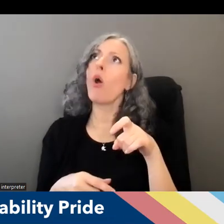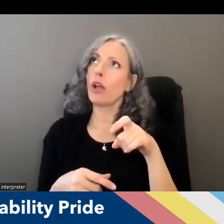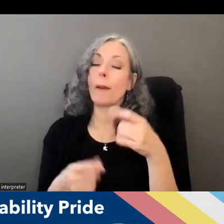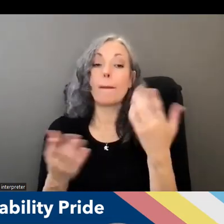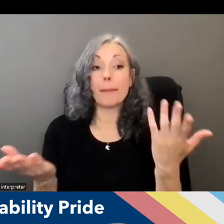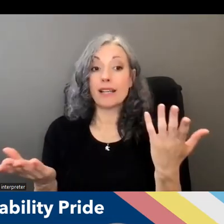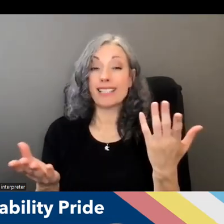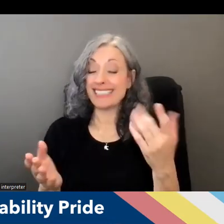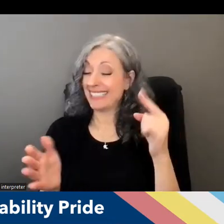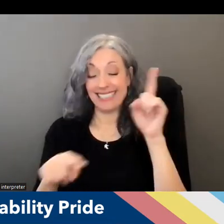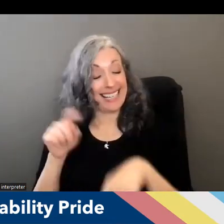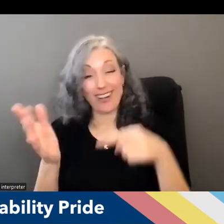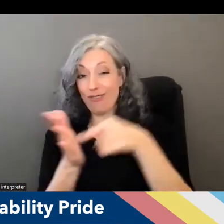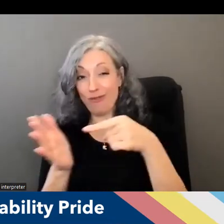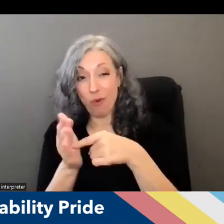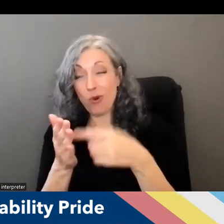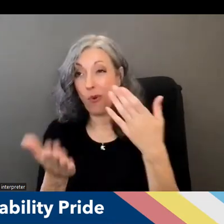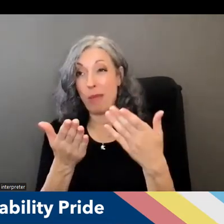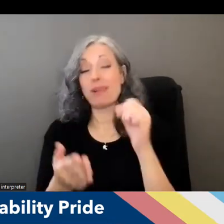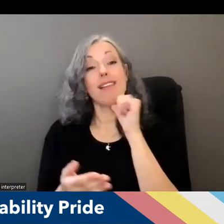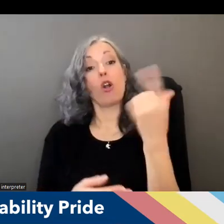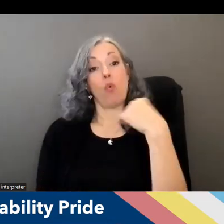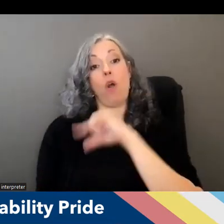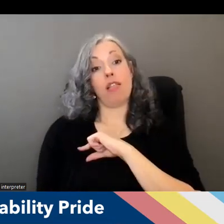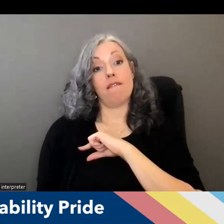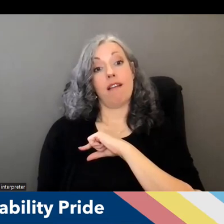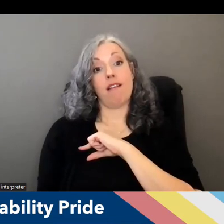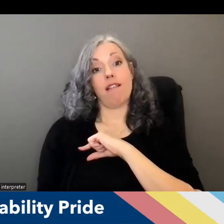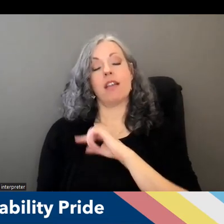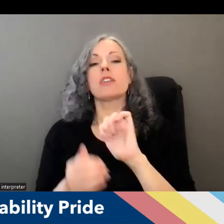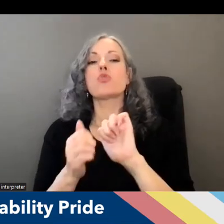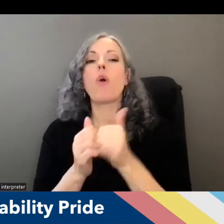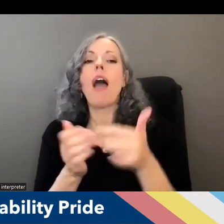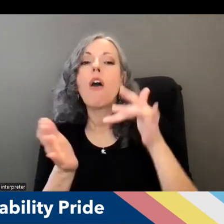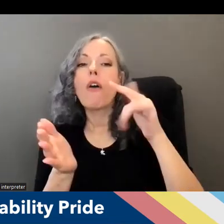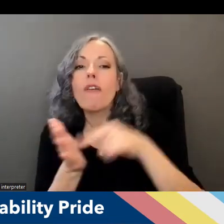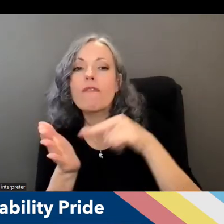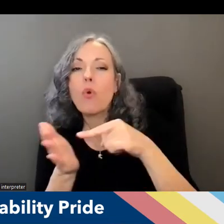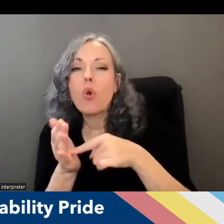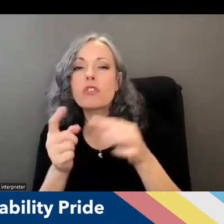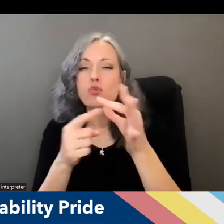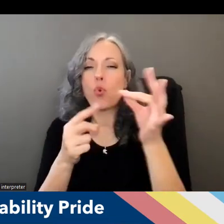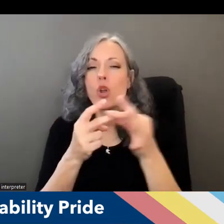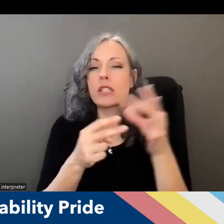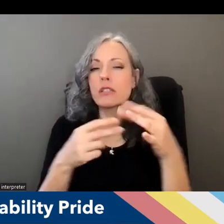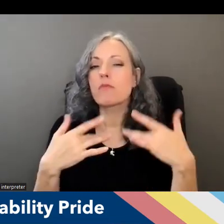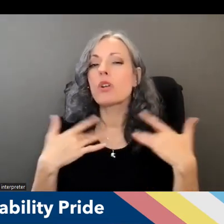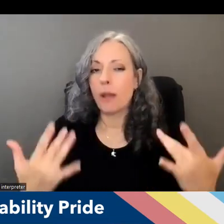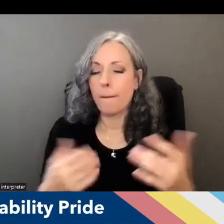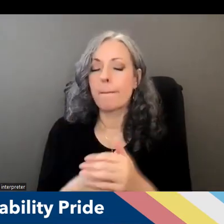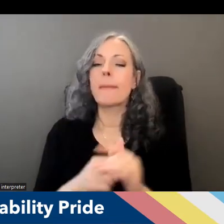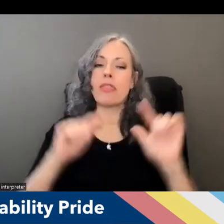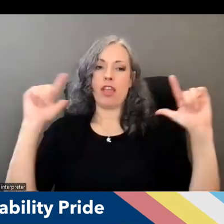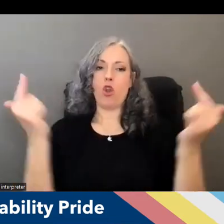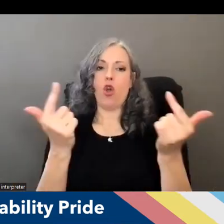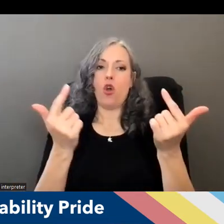or you're not eligible for it so looking at the affordability of choices and then all of the services that